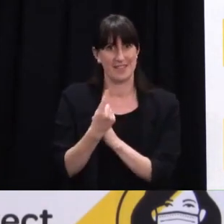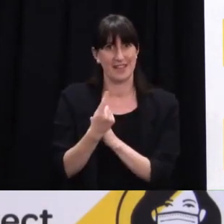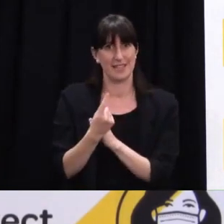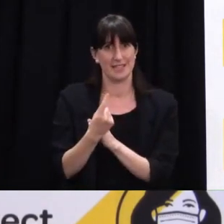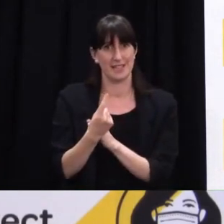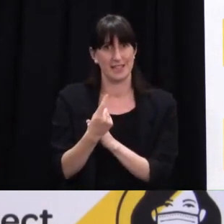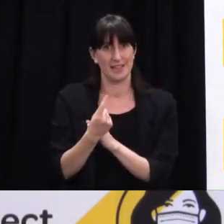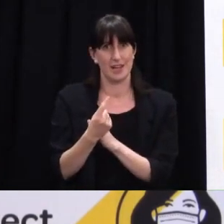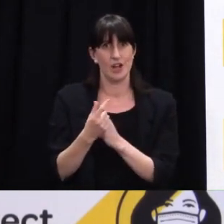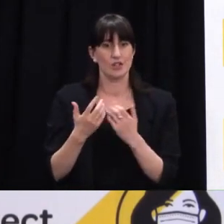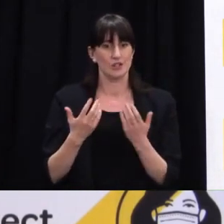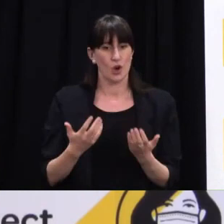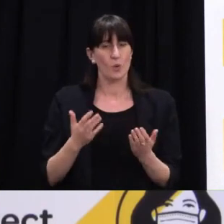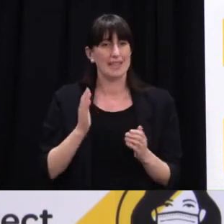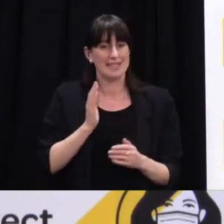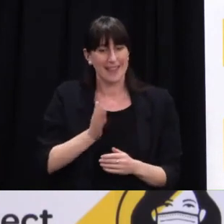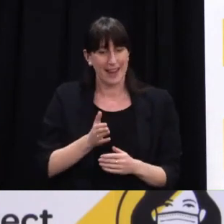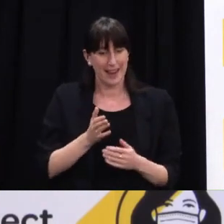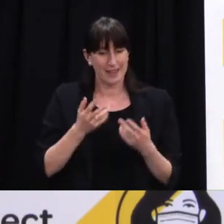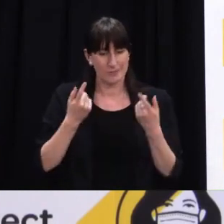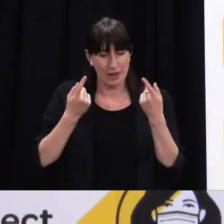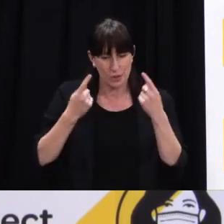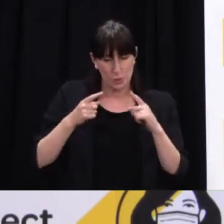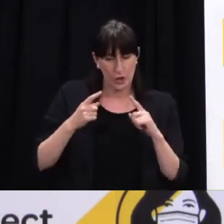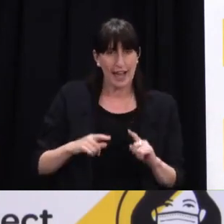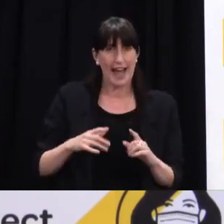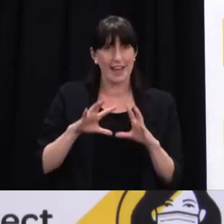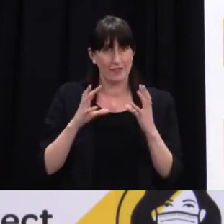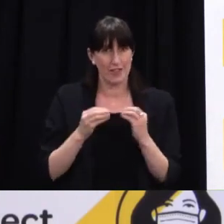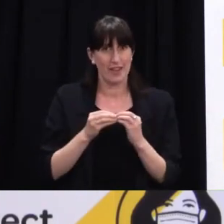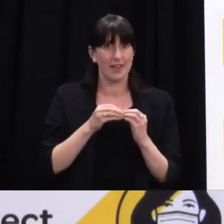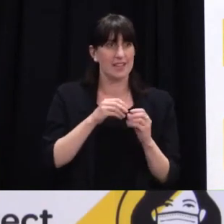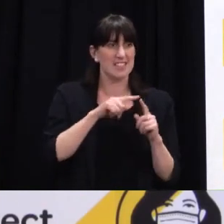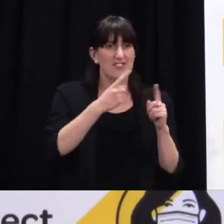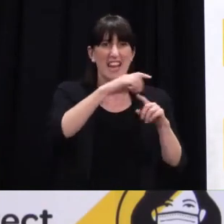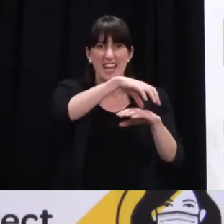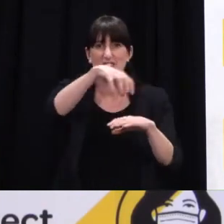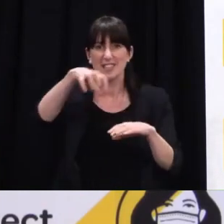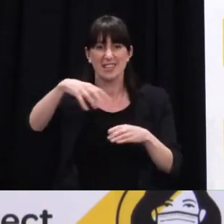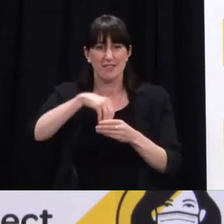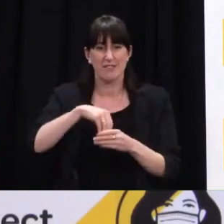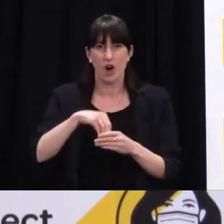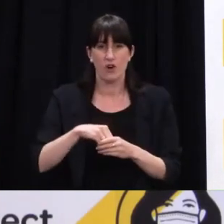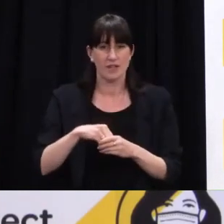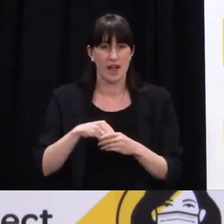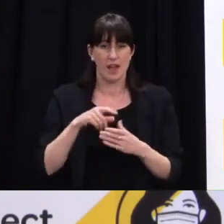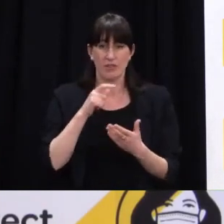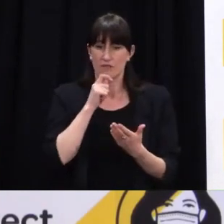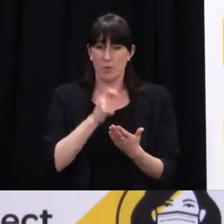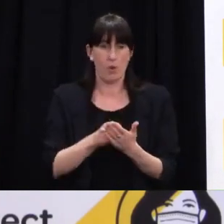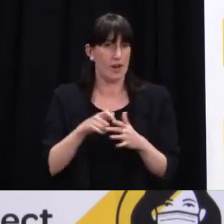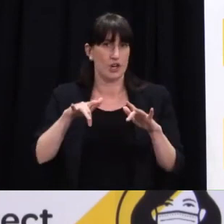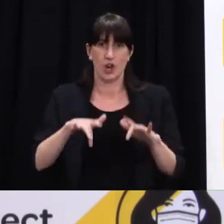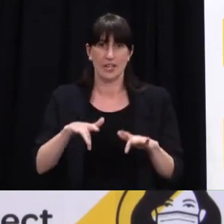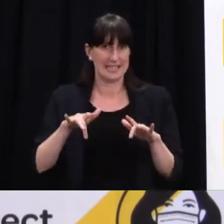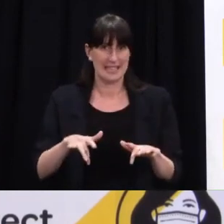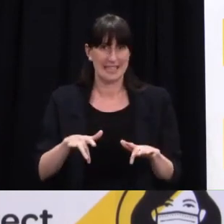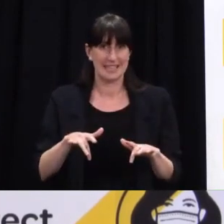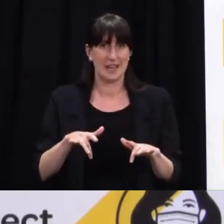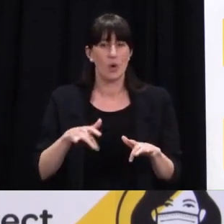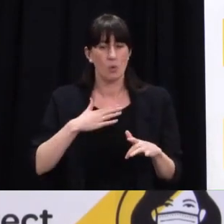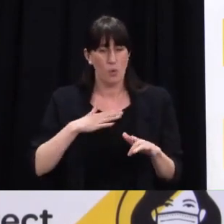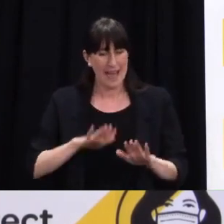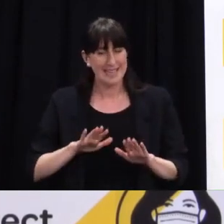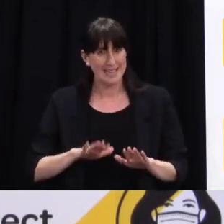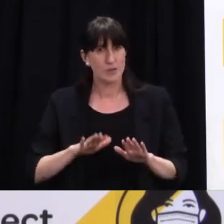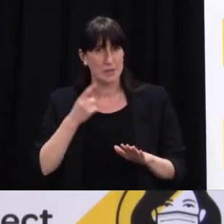or the breadth of those inquiries and the way that they may operate and I really want to see that detail because we